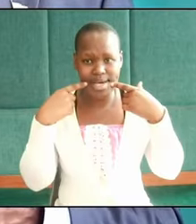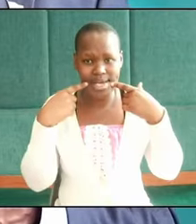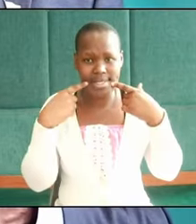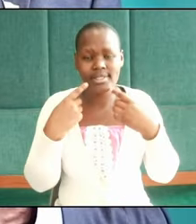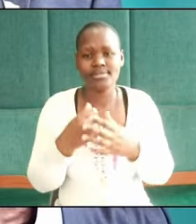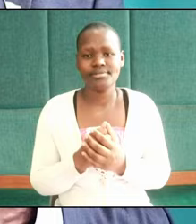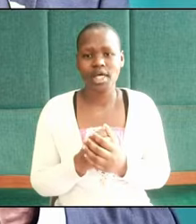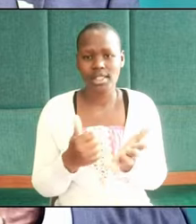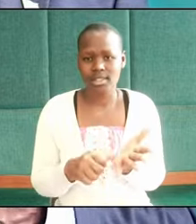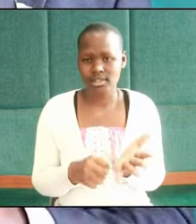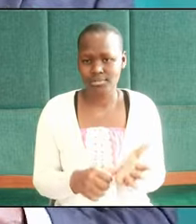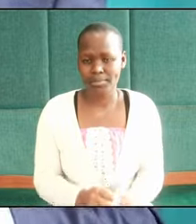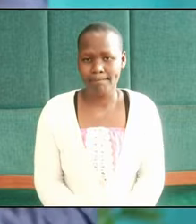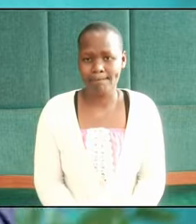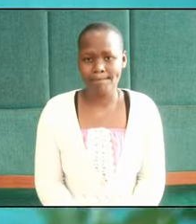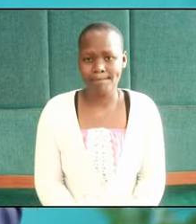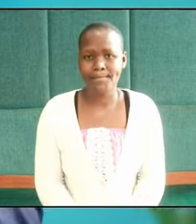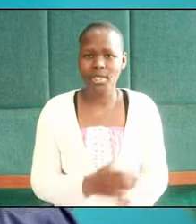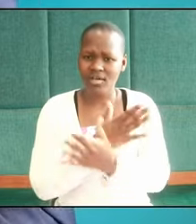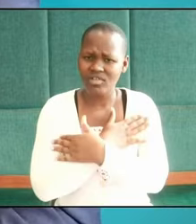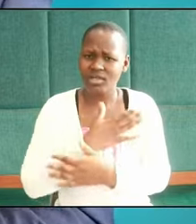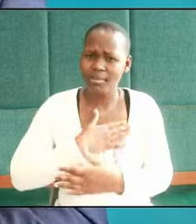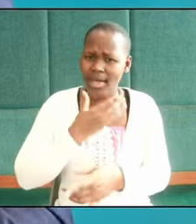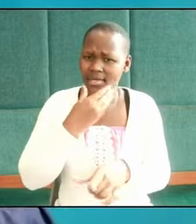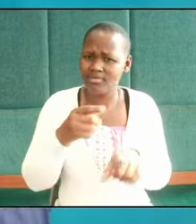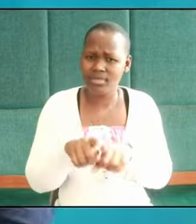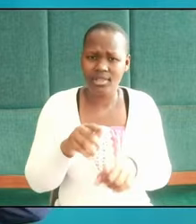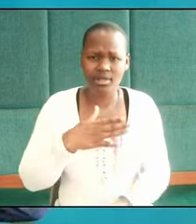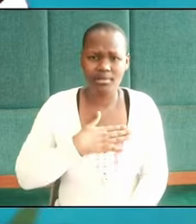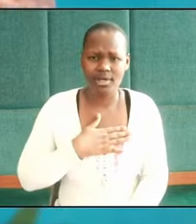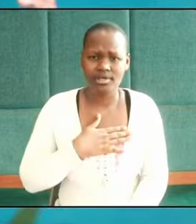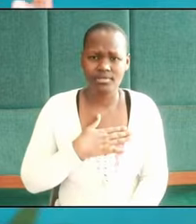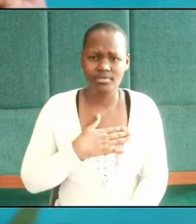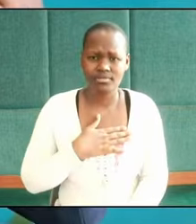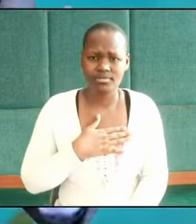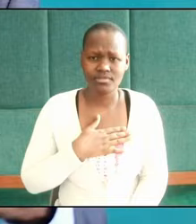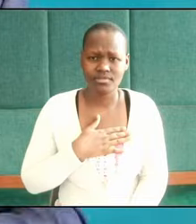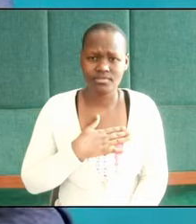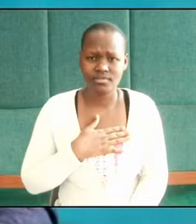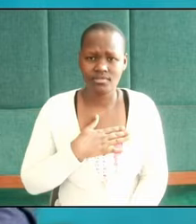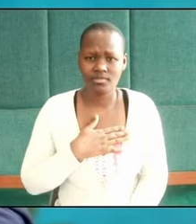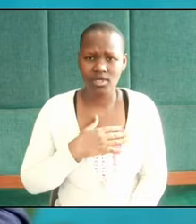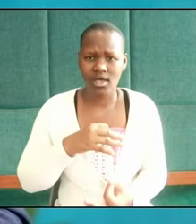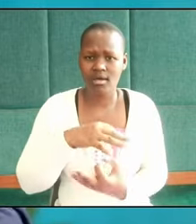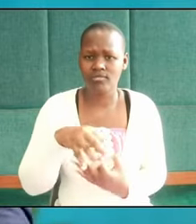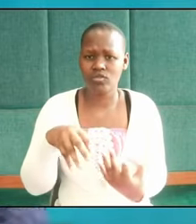the storm. My friend, my brother, my fellow